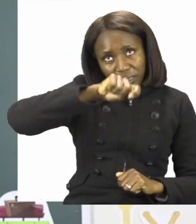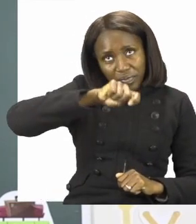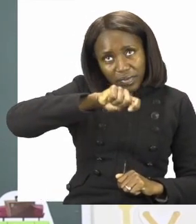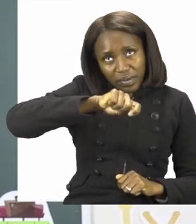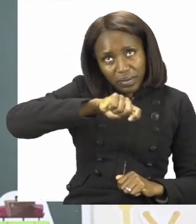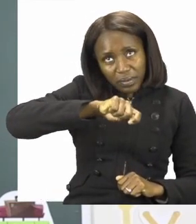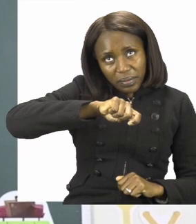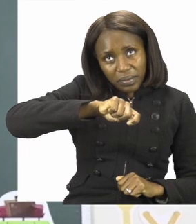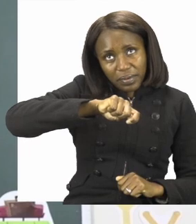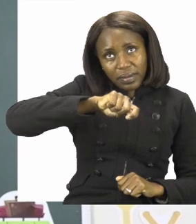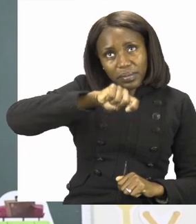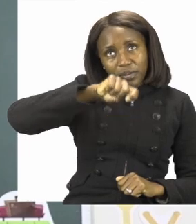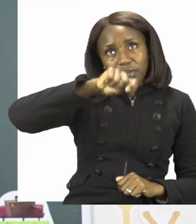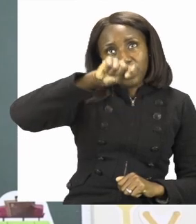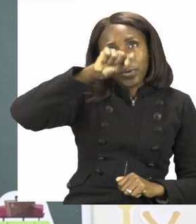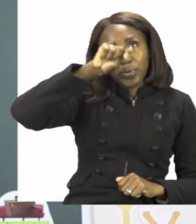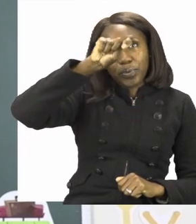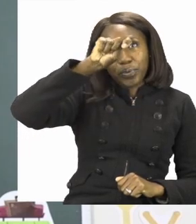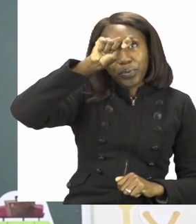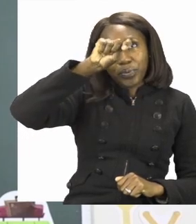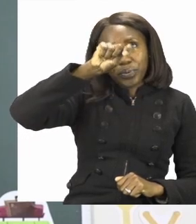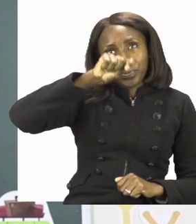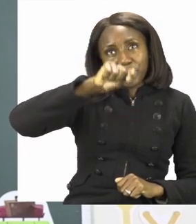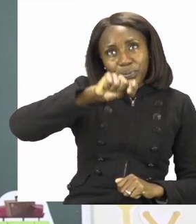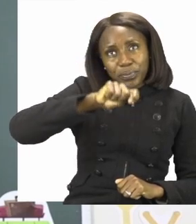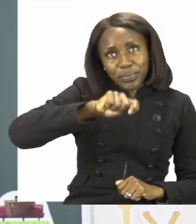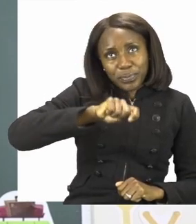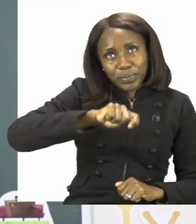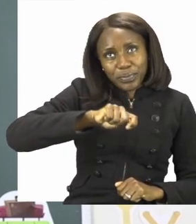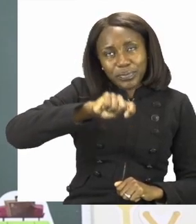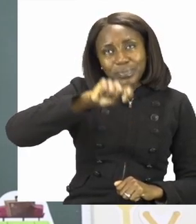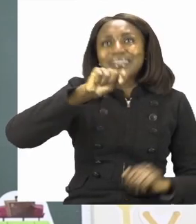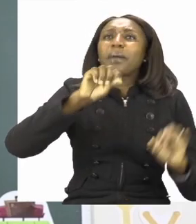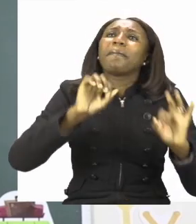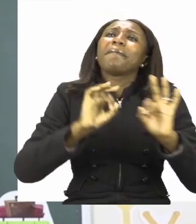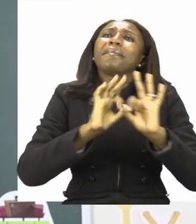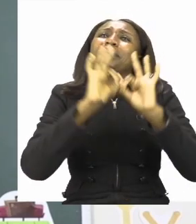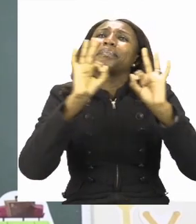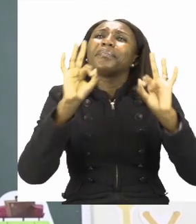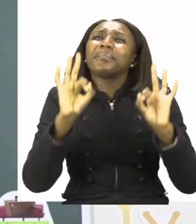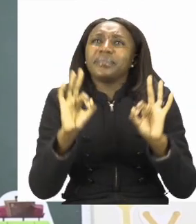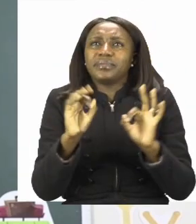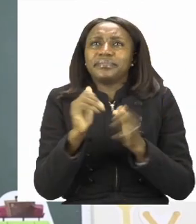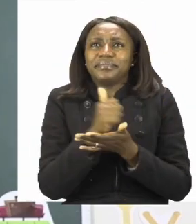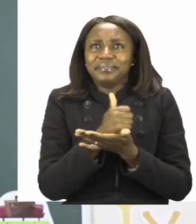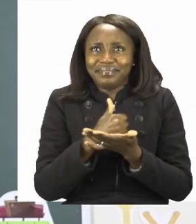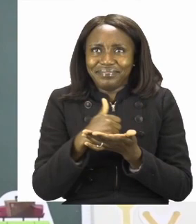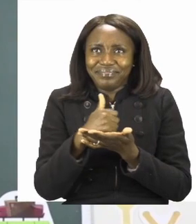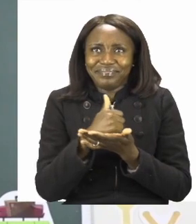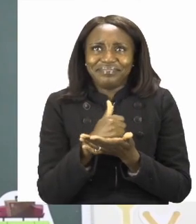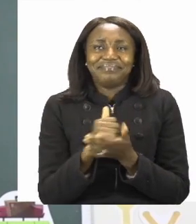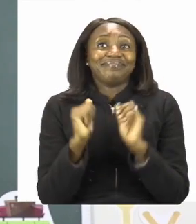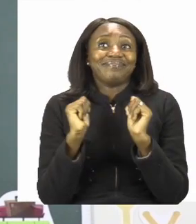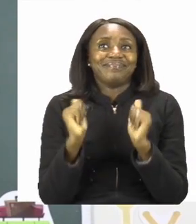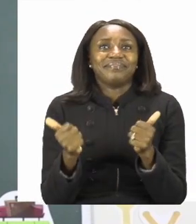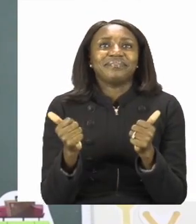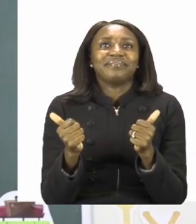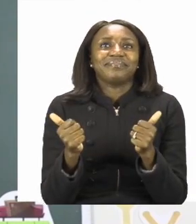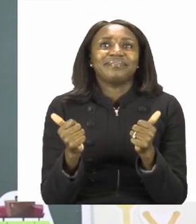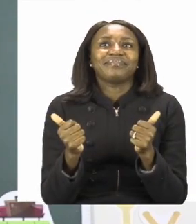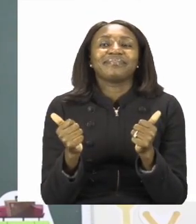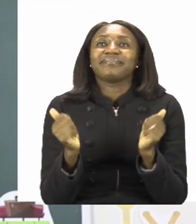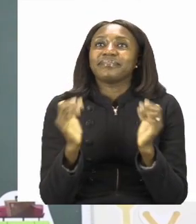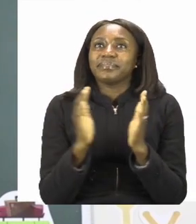right side moving to your left. Well done. Make sure you colour